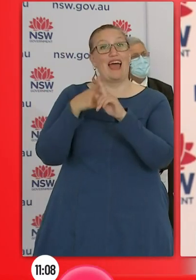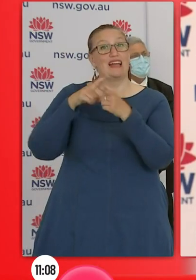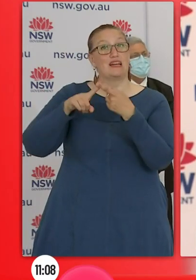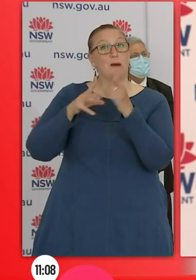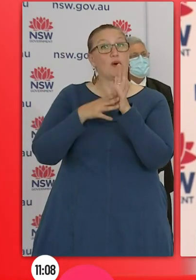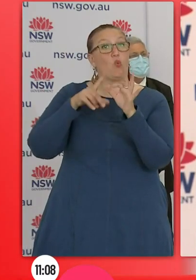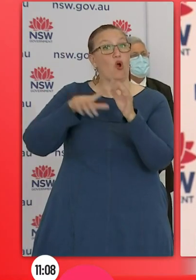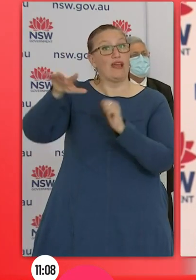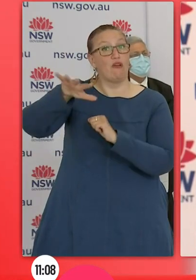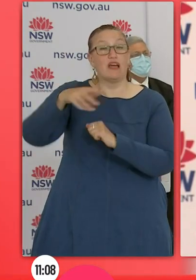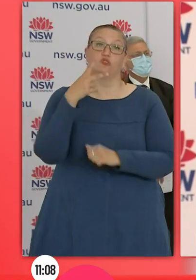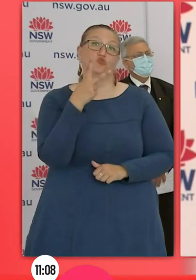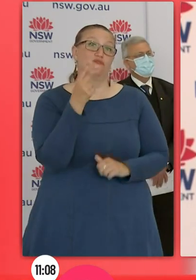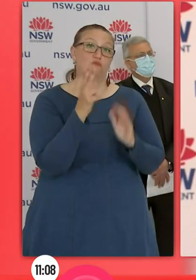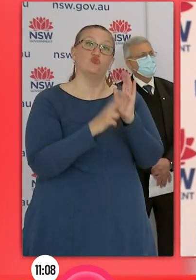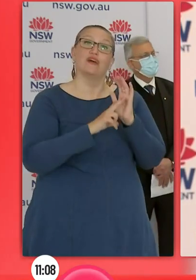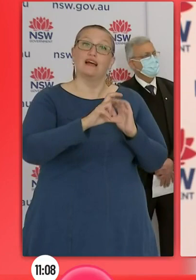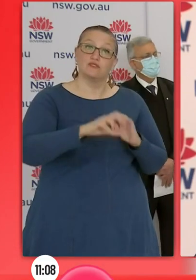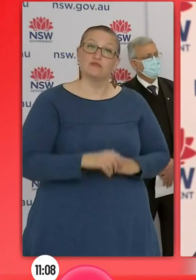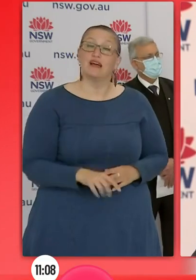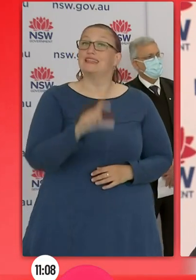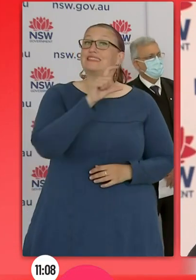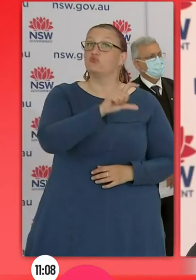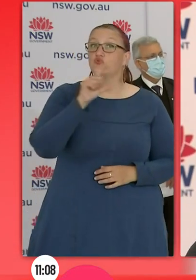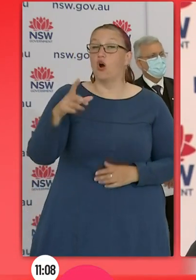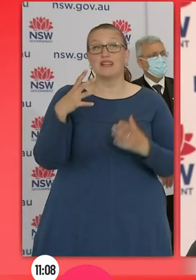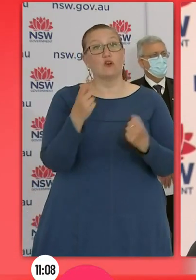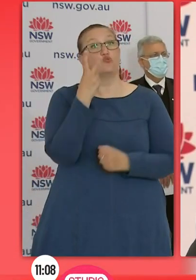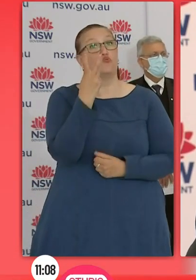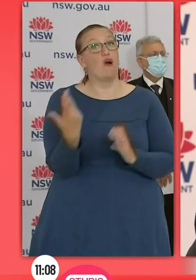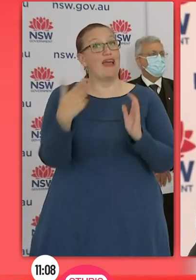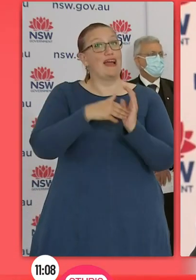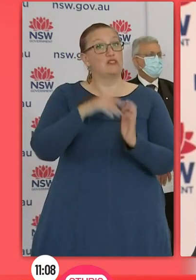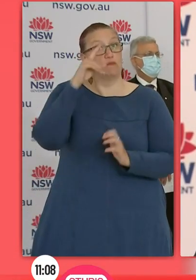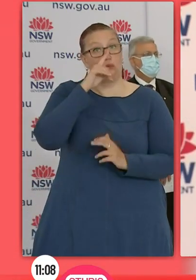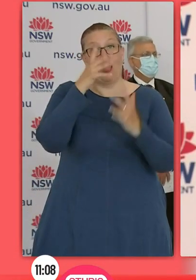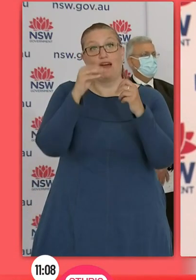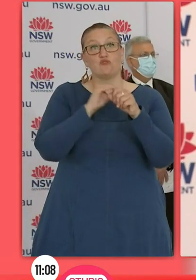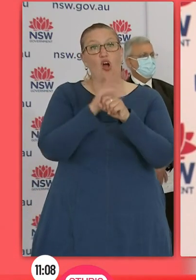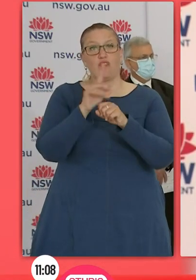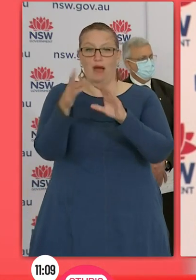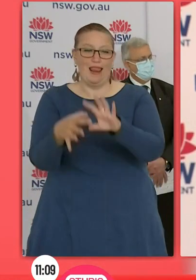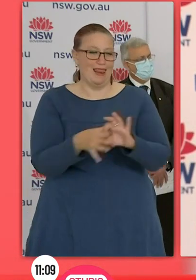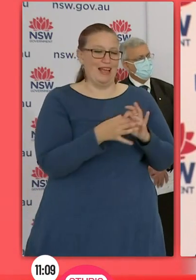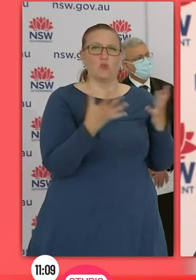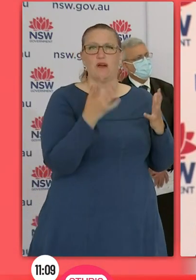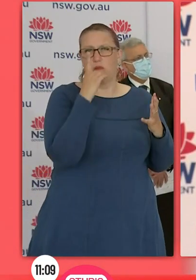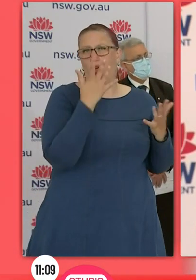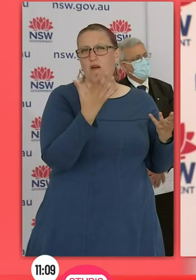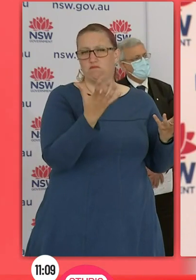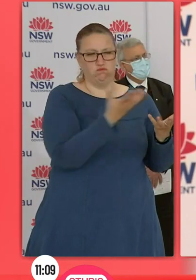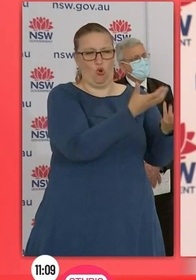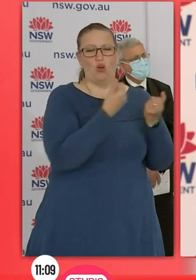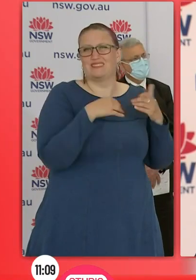Newcastle. In on the central coast again two more cases overnight they were linked to previous cases and Illawarra